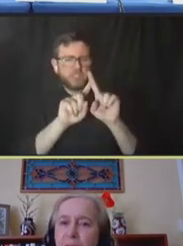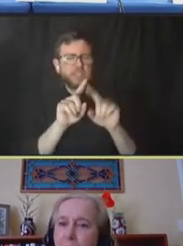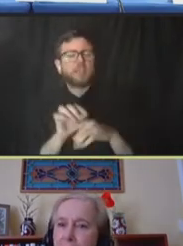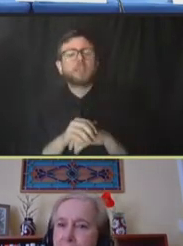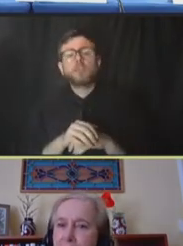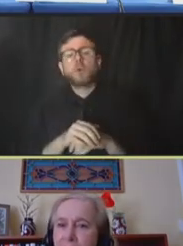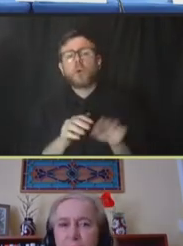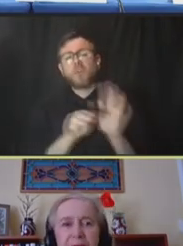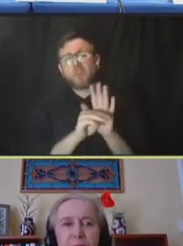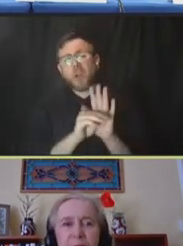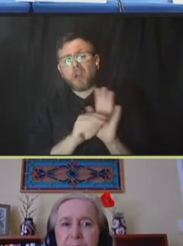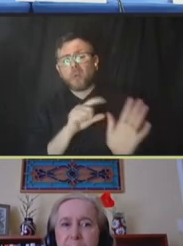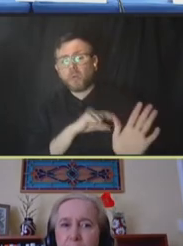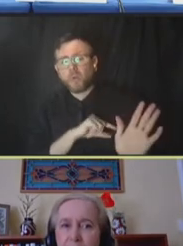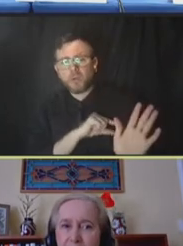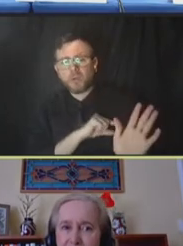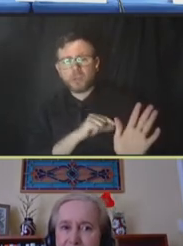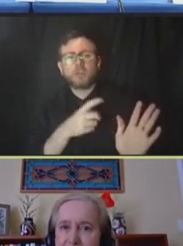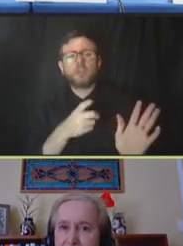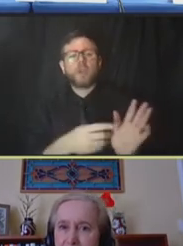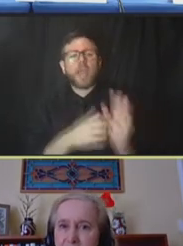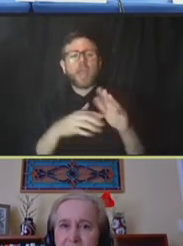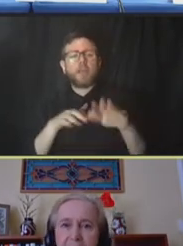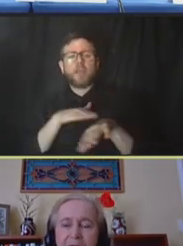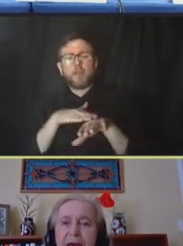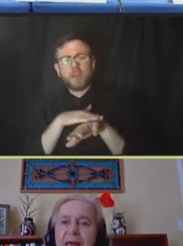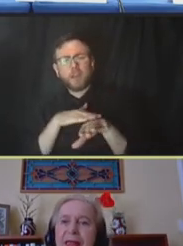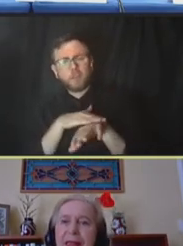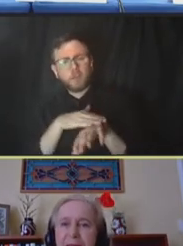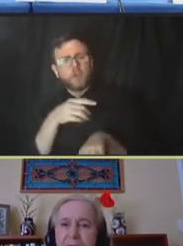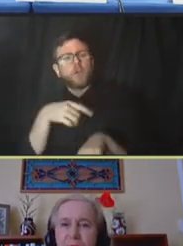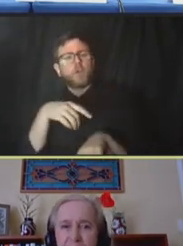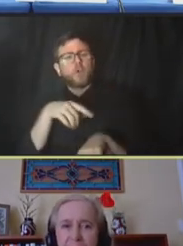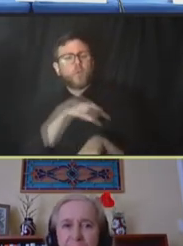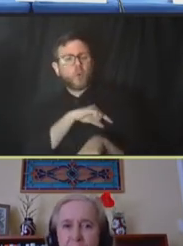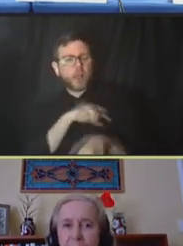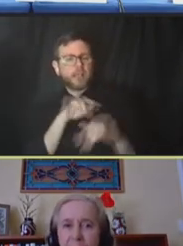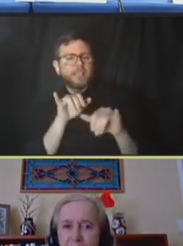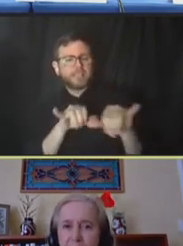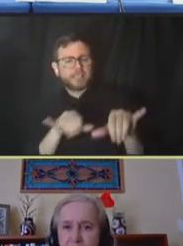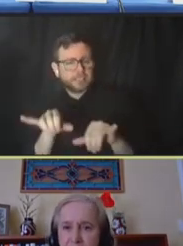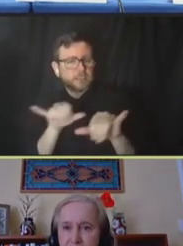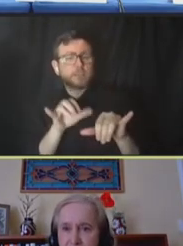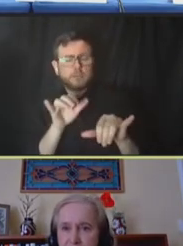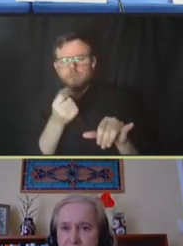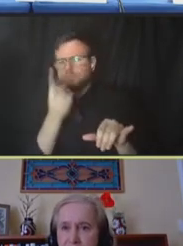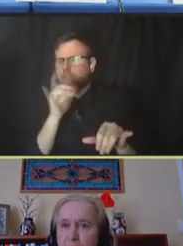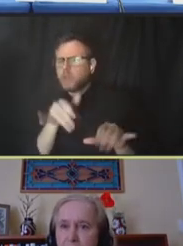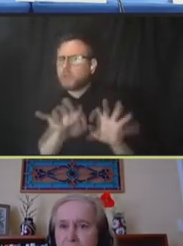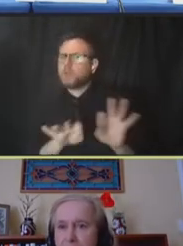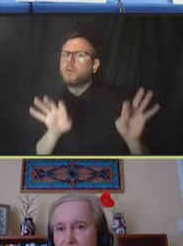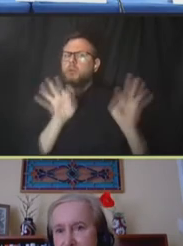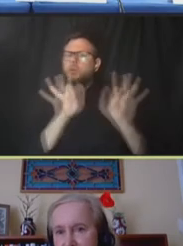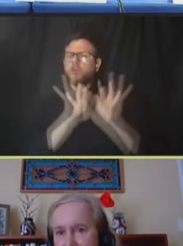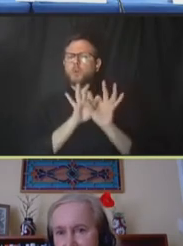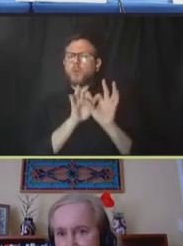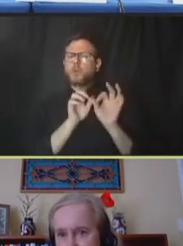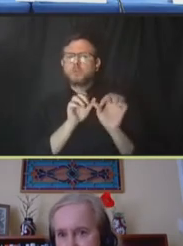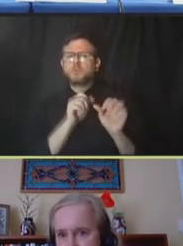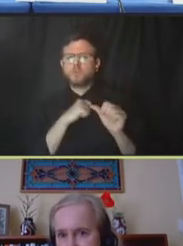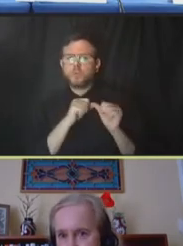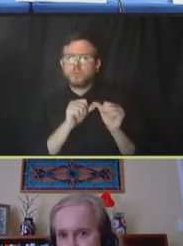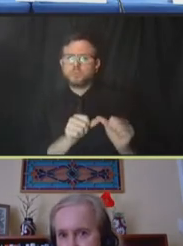modeling quality, you have minimum quality standards. And that's really important to preserve. You might also have